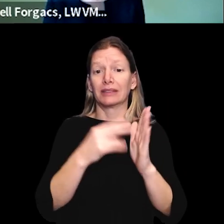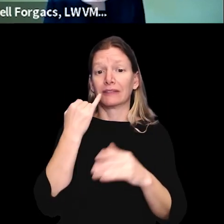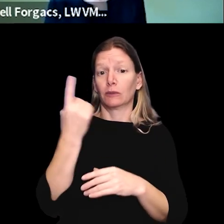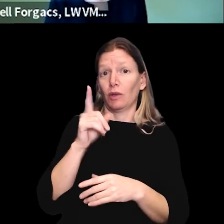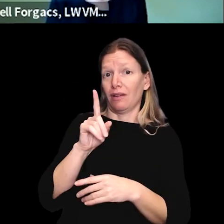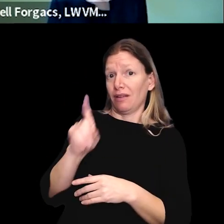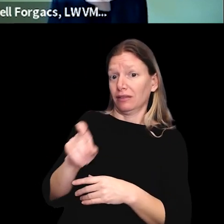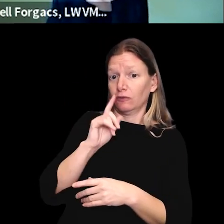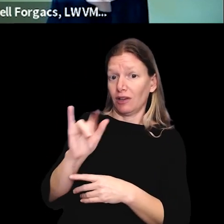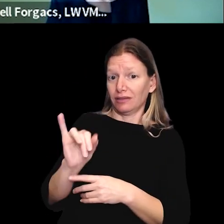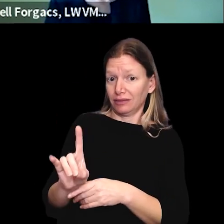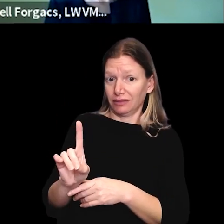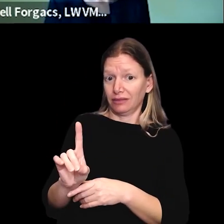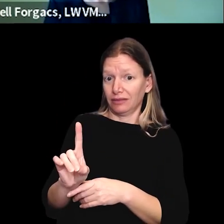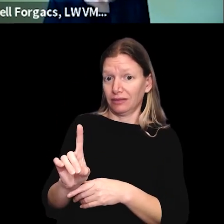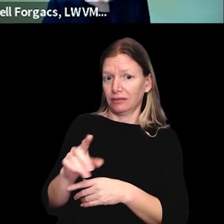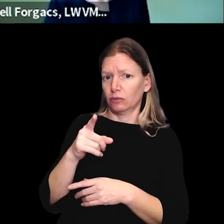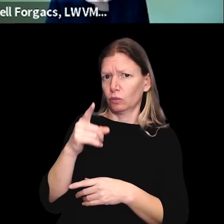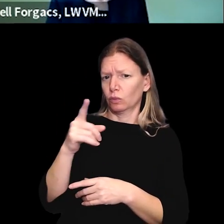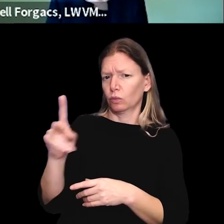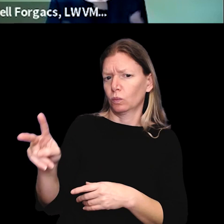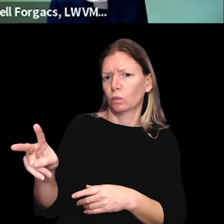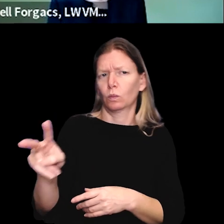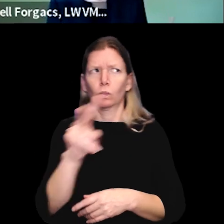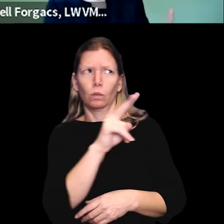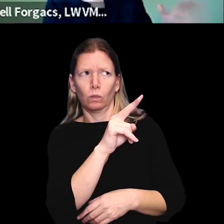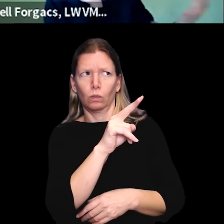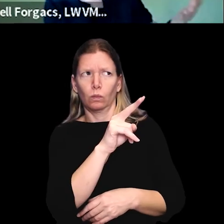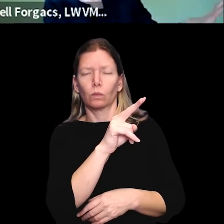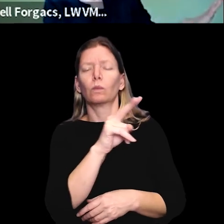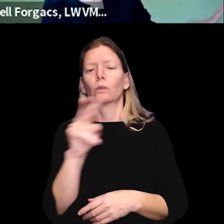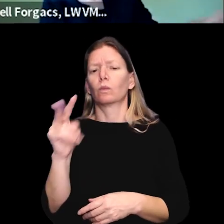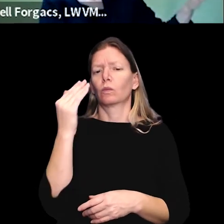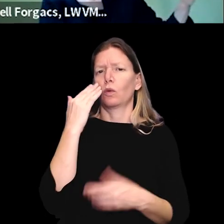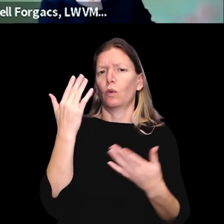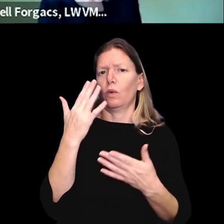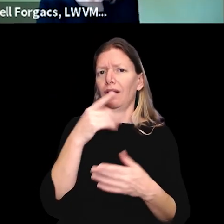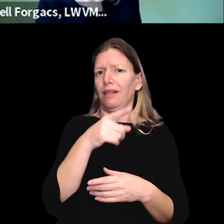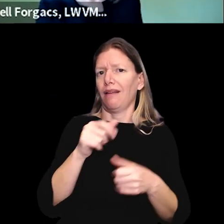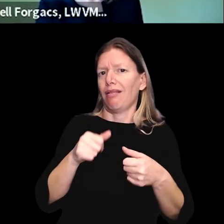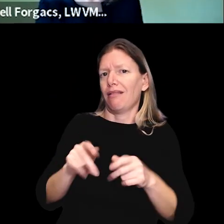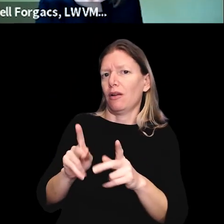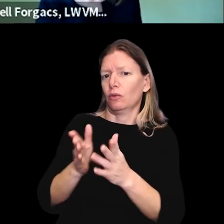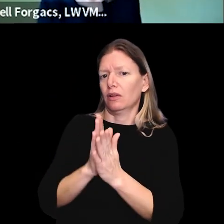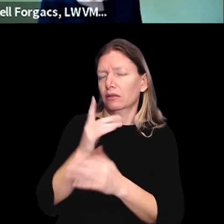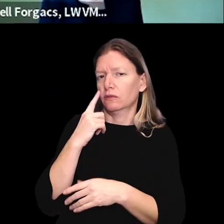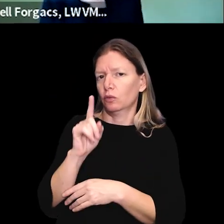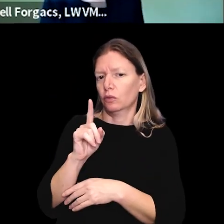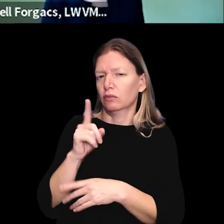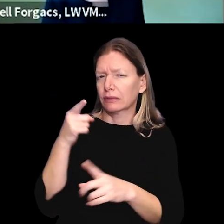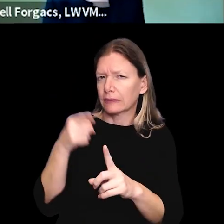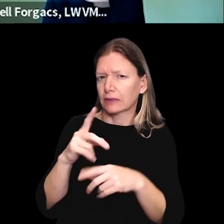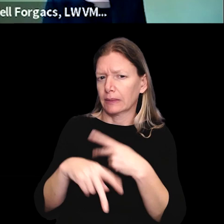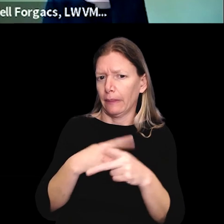this means if someone asks you for ID, you know, at a glance, what they're allowed to ask for,